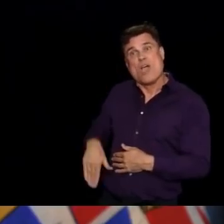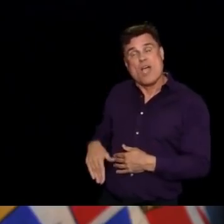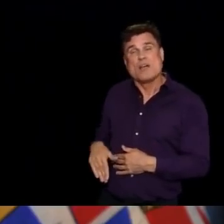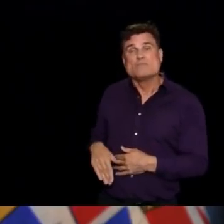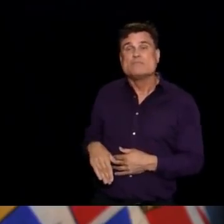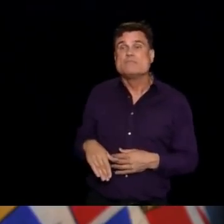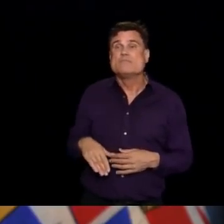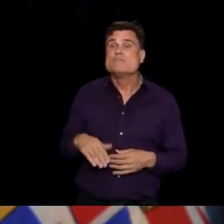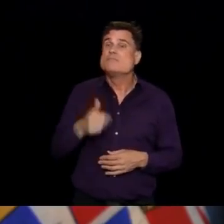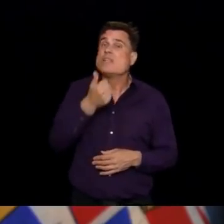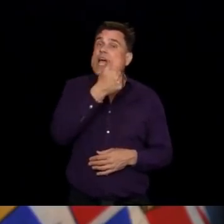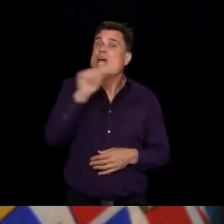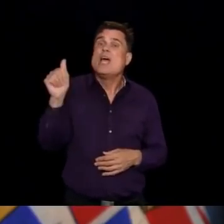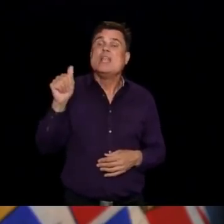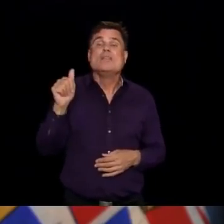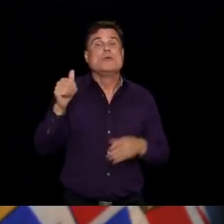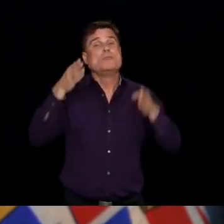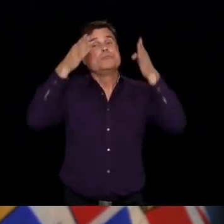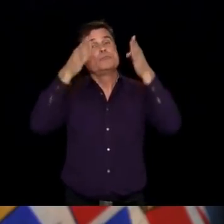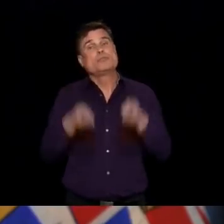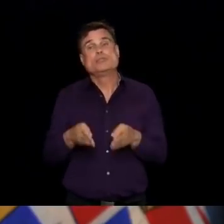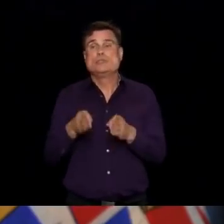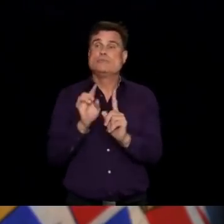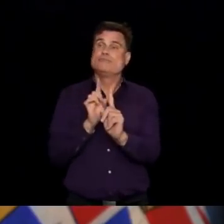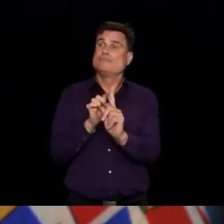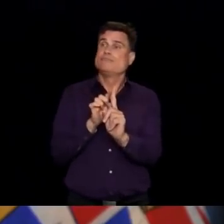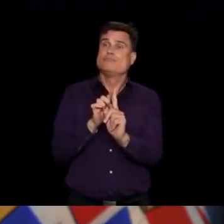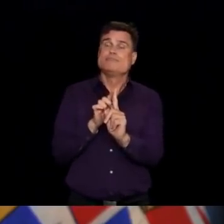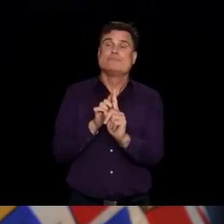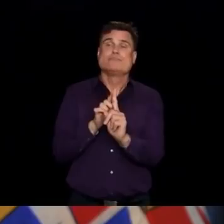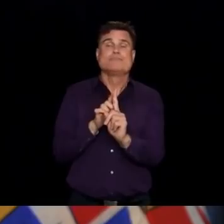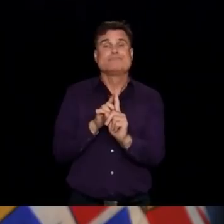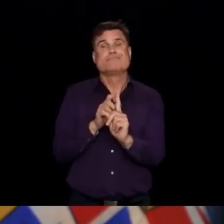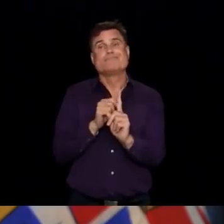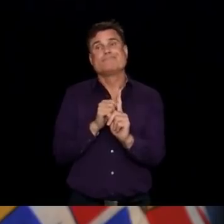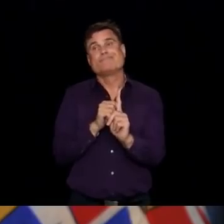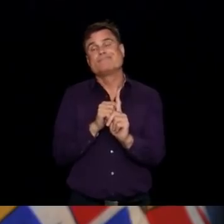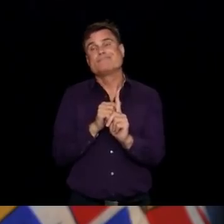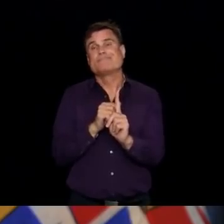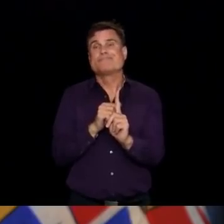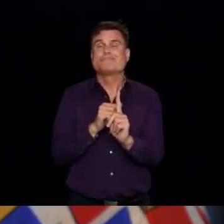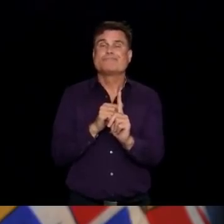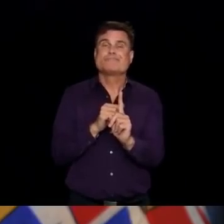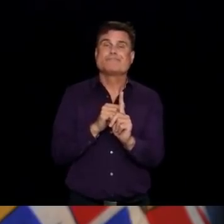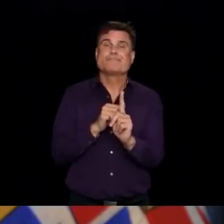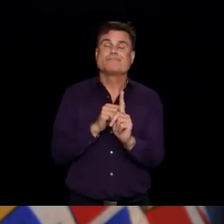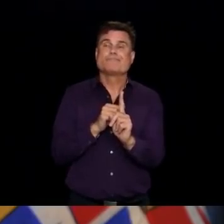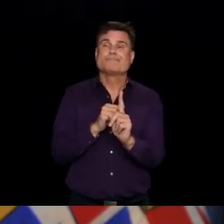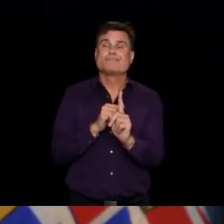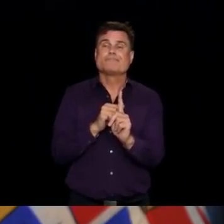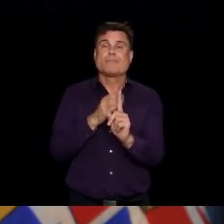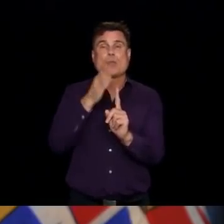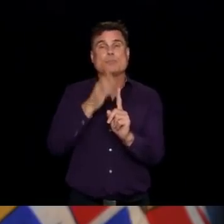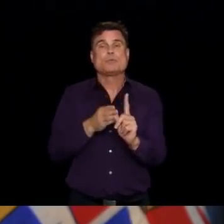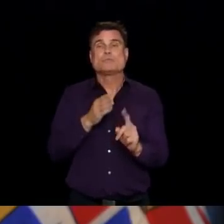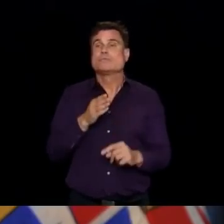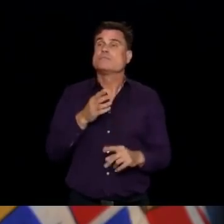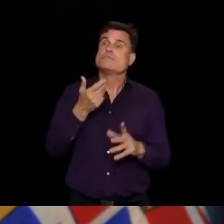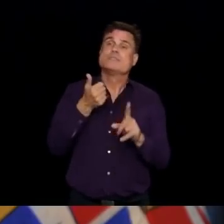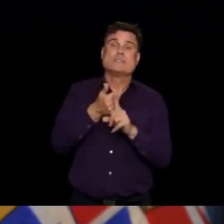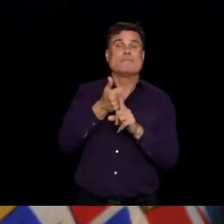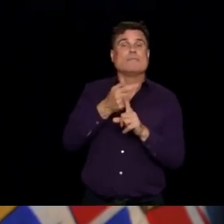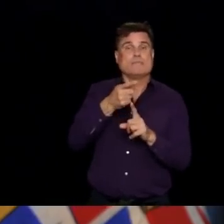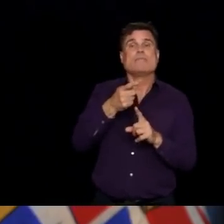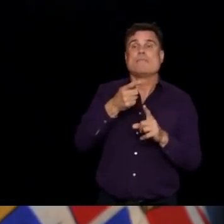Not that I'm aware of. None of the cases that we have in BC have been related to people that we